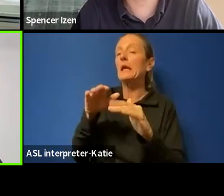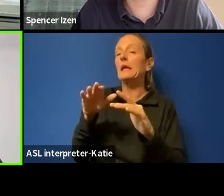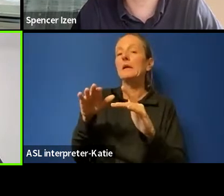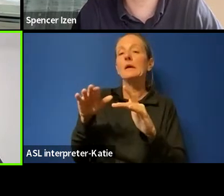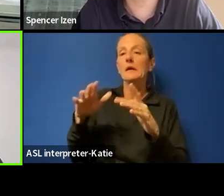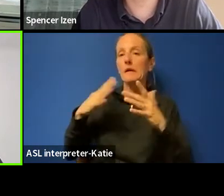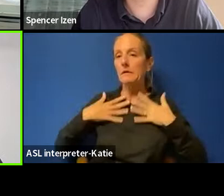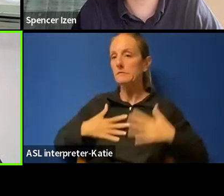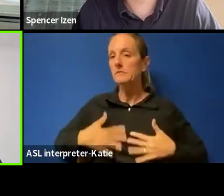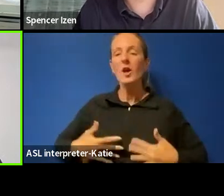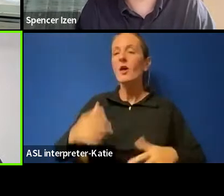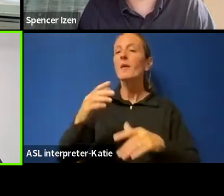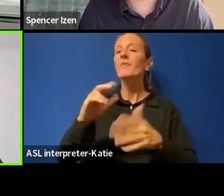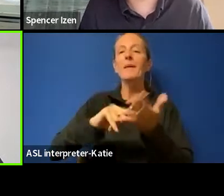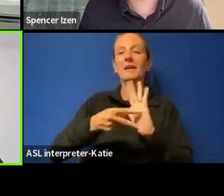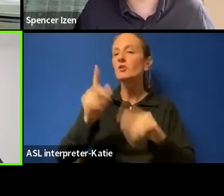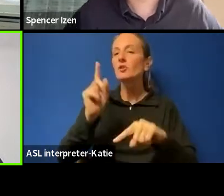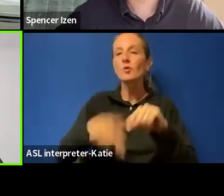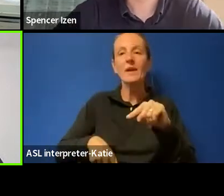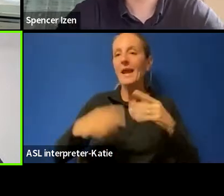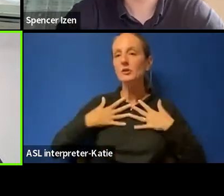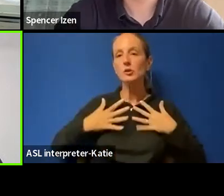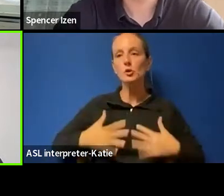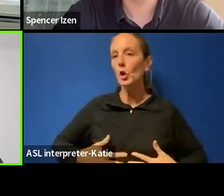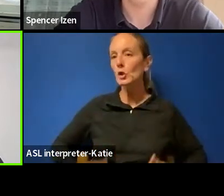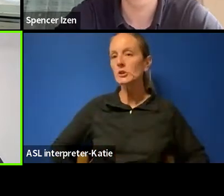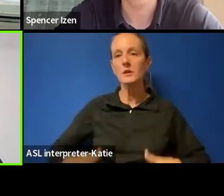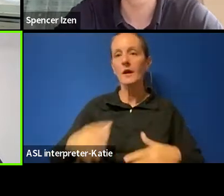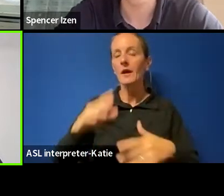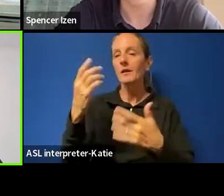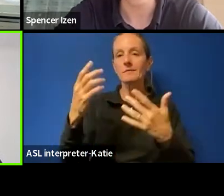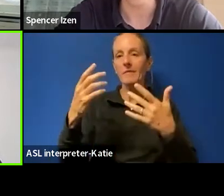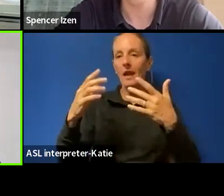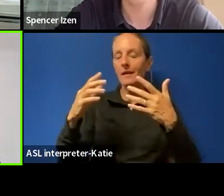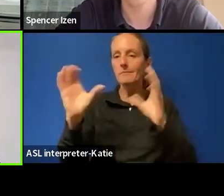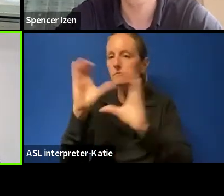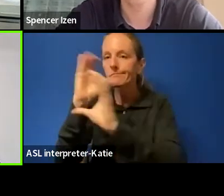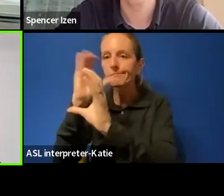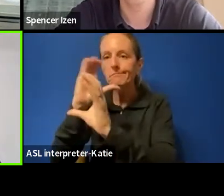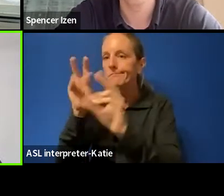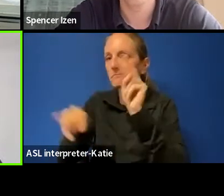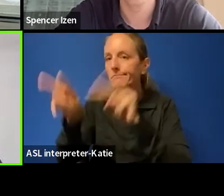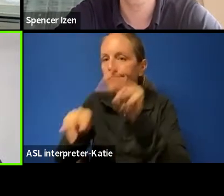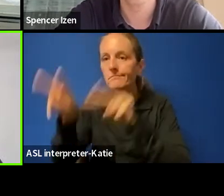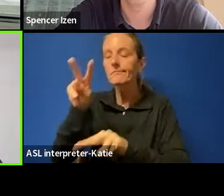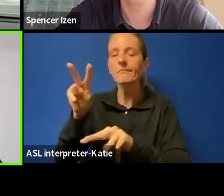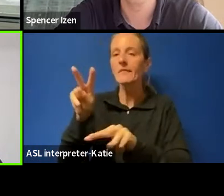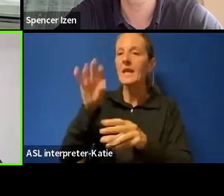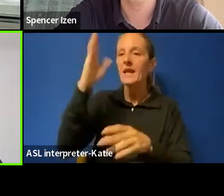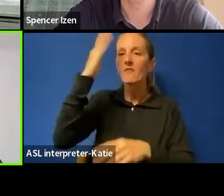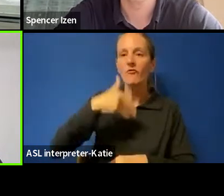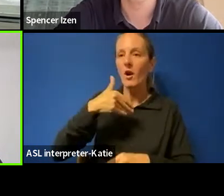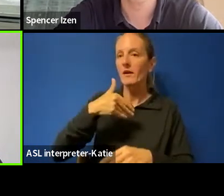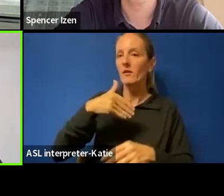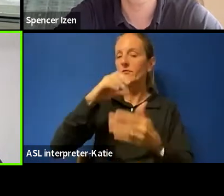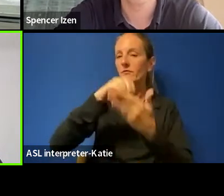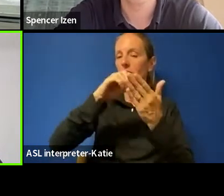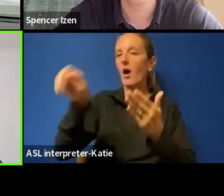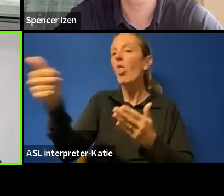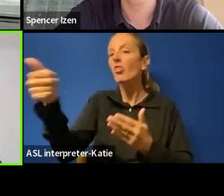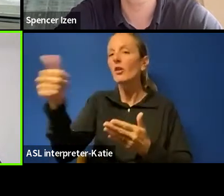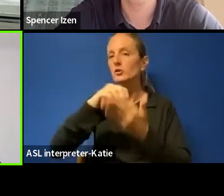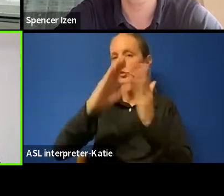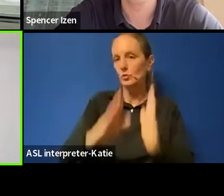authorized to search a student in front of the entire school body, nor are they allowed to search as extensively as they want without good reason.